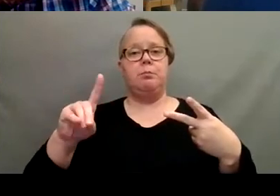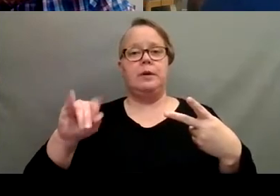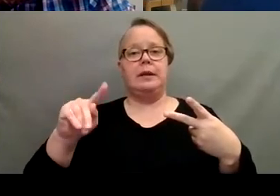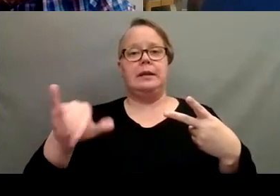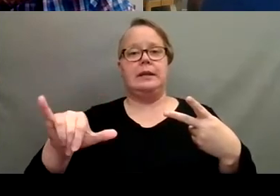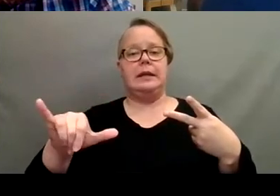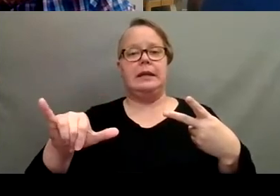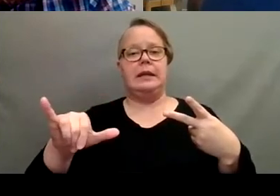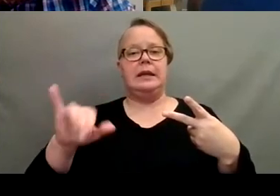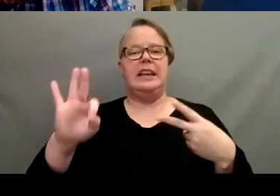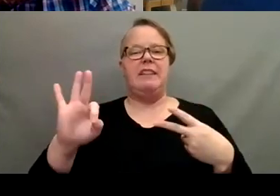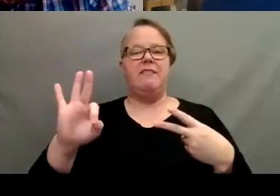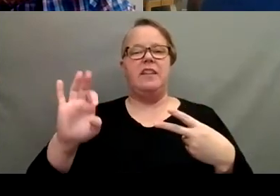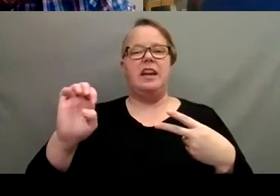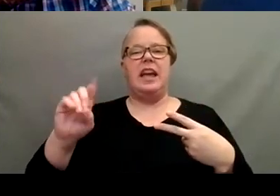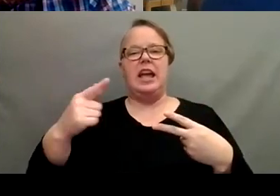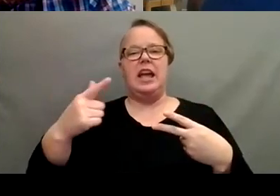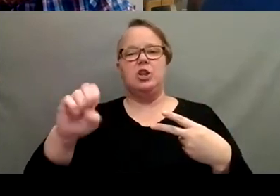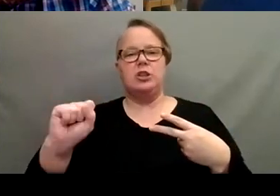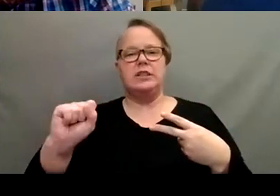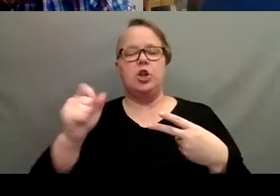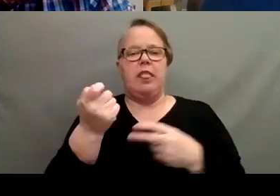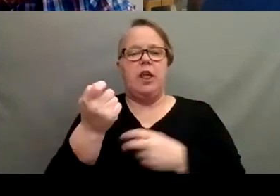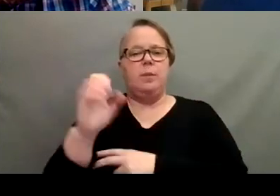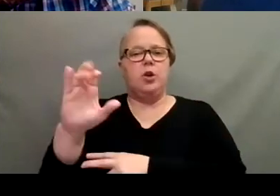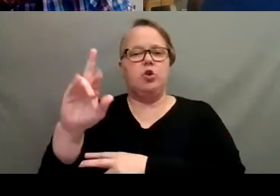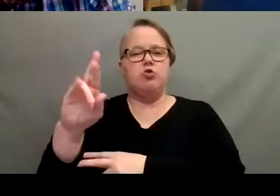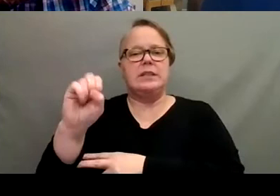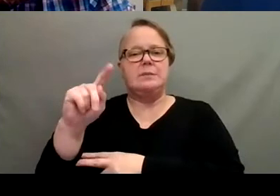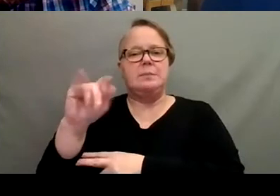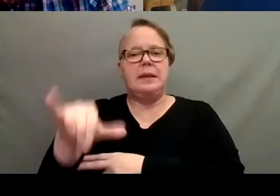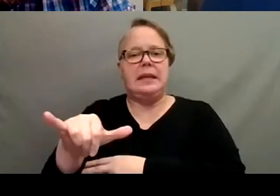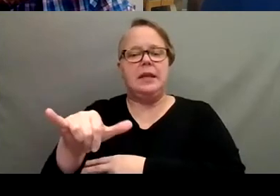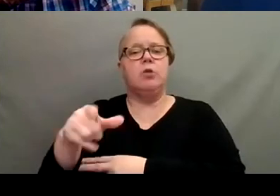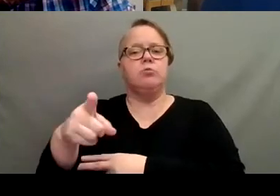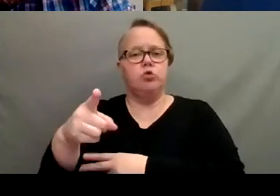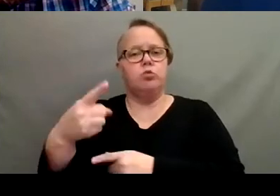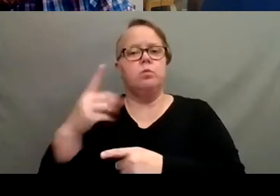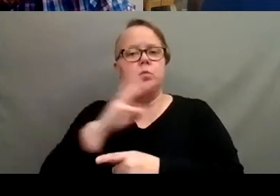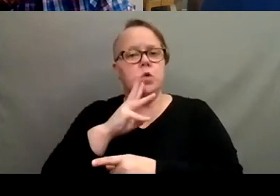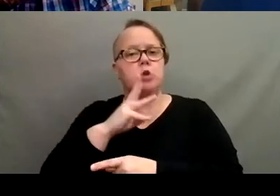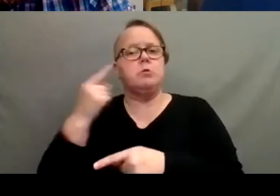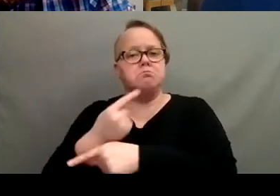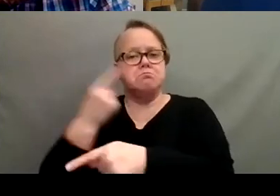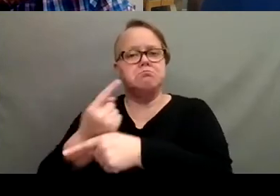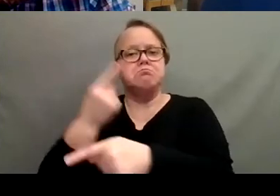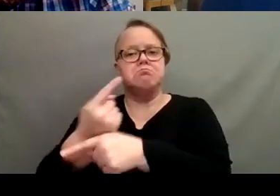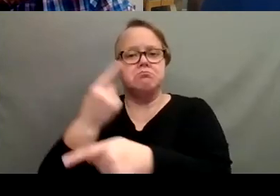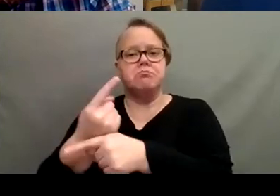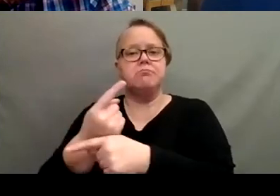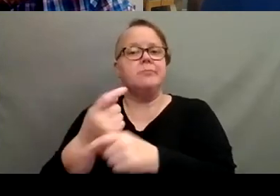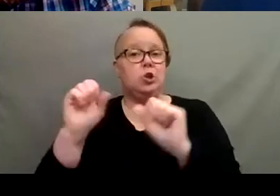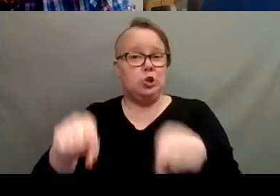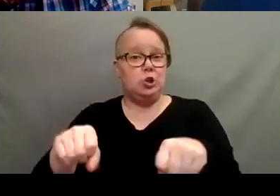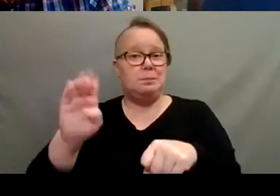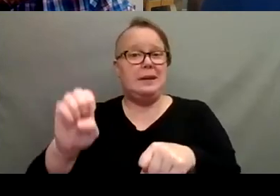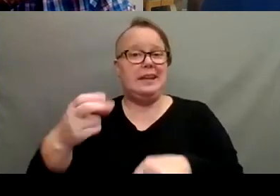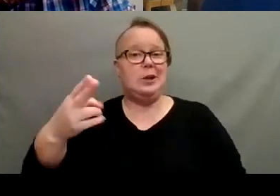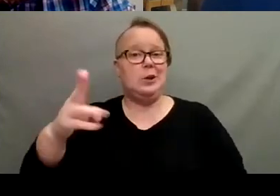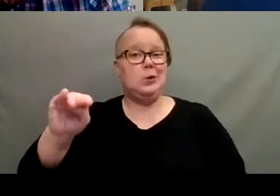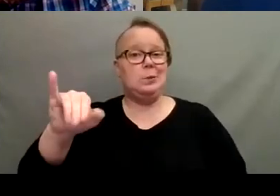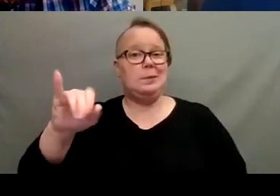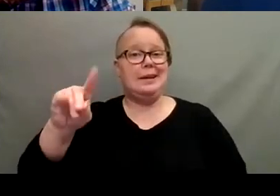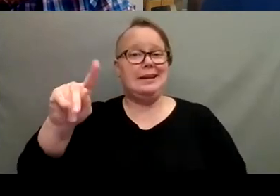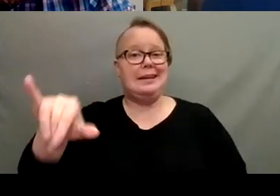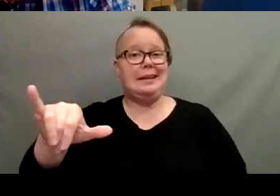a little bit crispy and you're watering right. You've got the right watering schedule going. That could be a sign that the humidity is a little bit